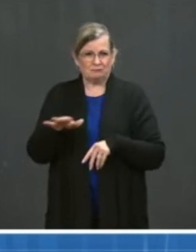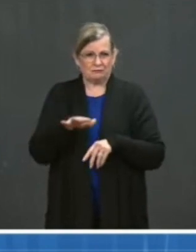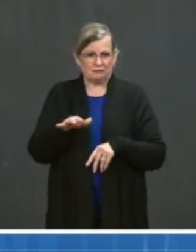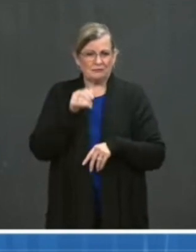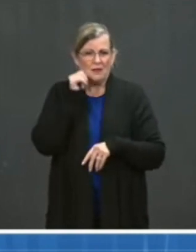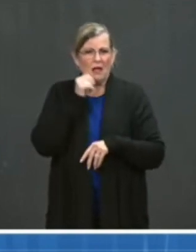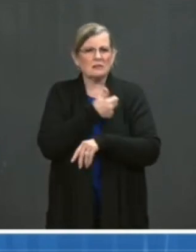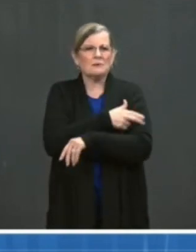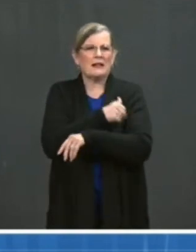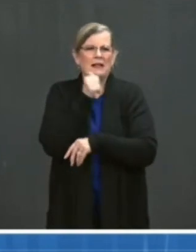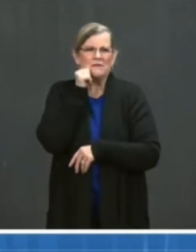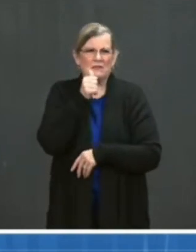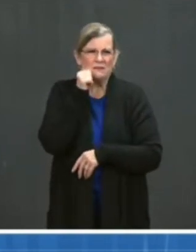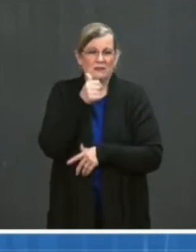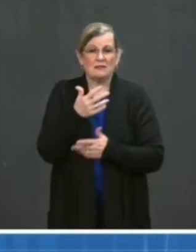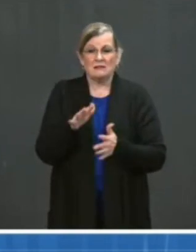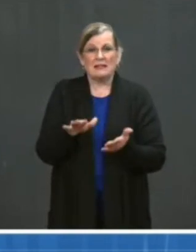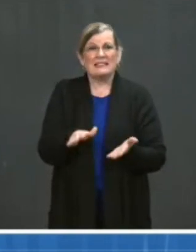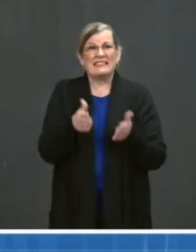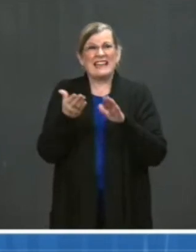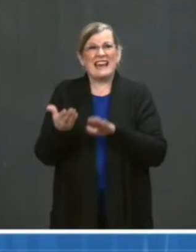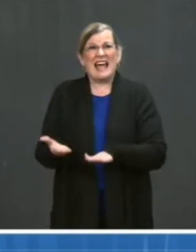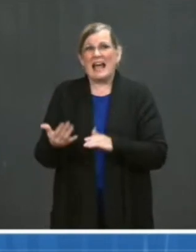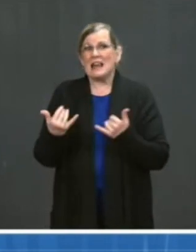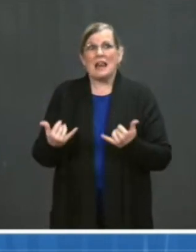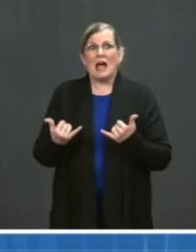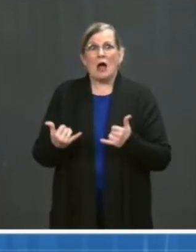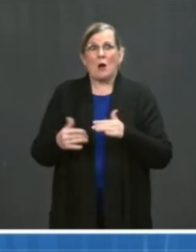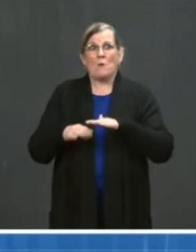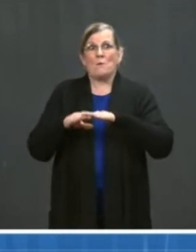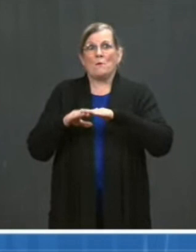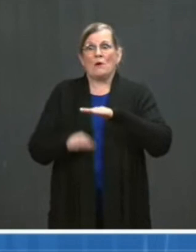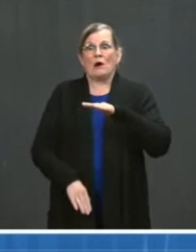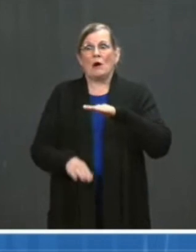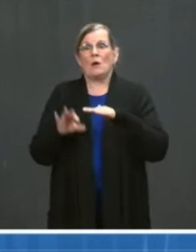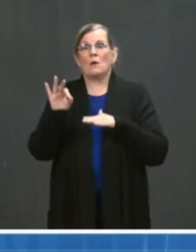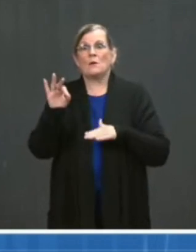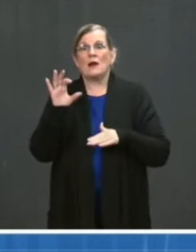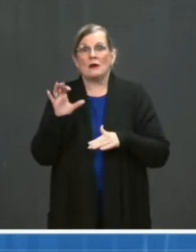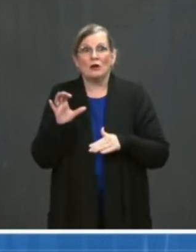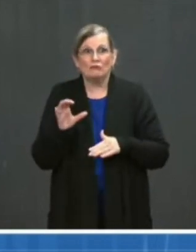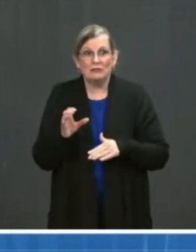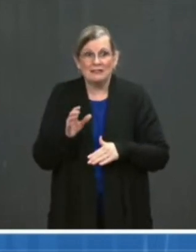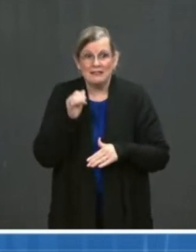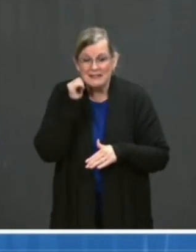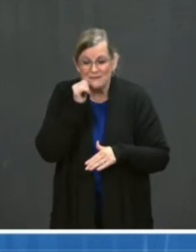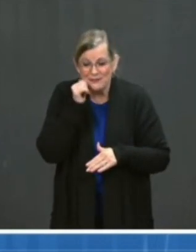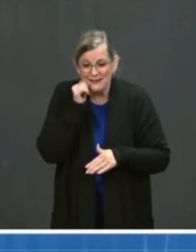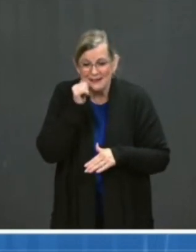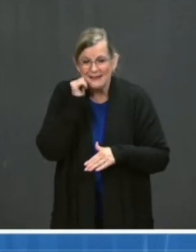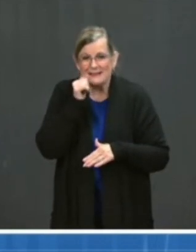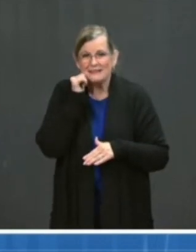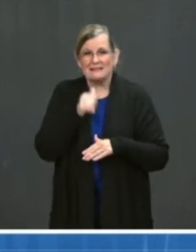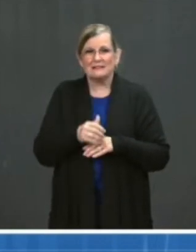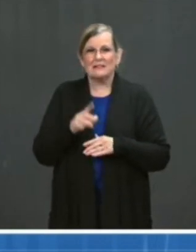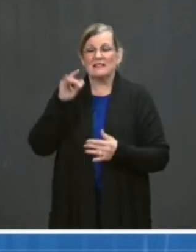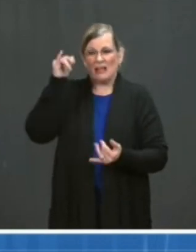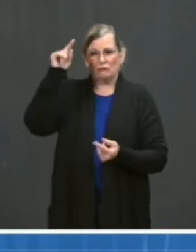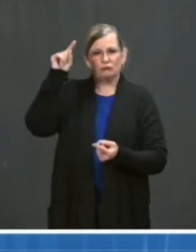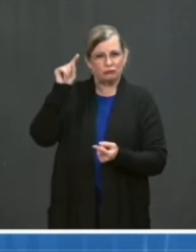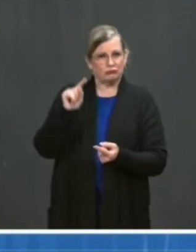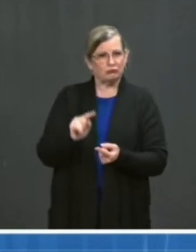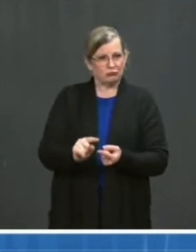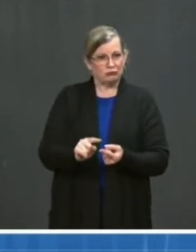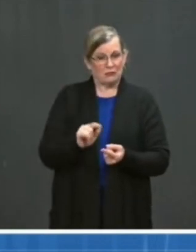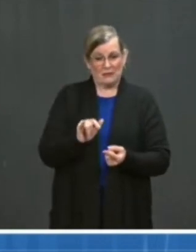900 deaths per day. These data continue to be clear. Despite the good news on the vaccination